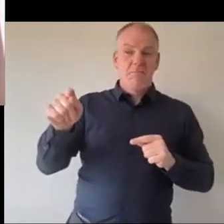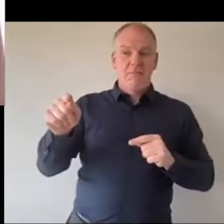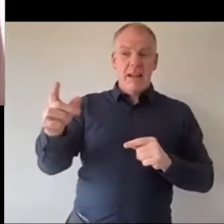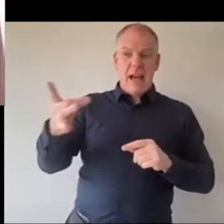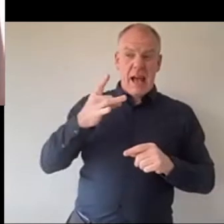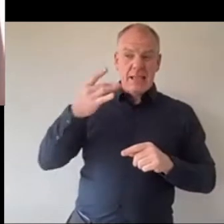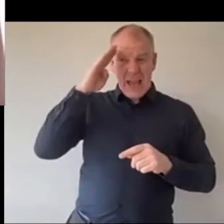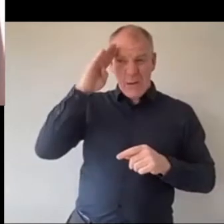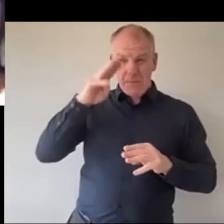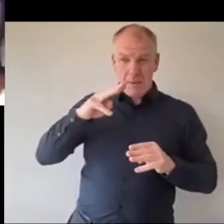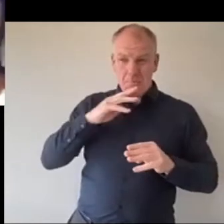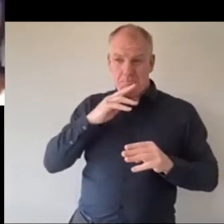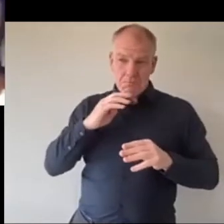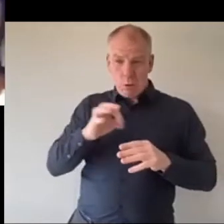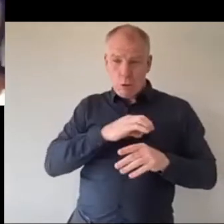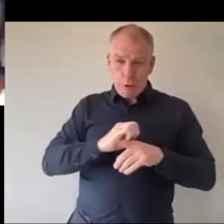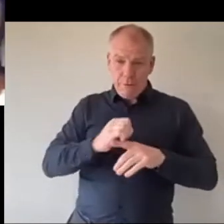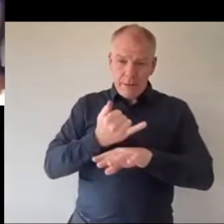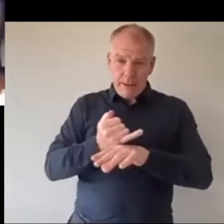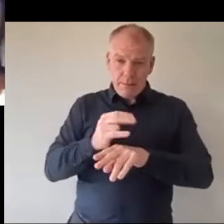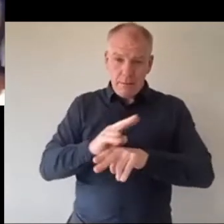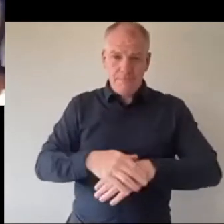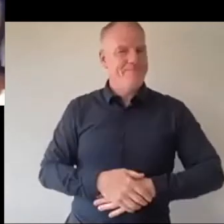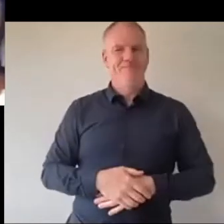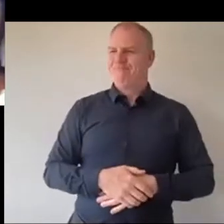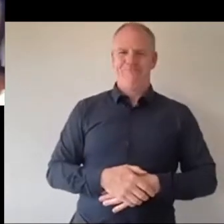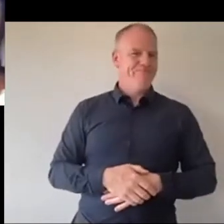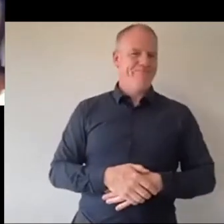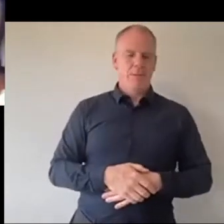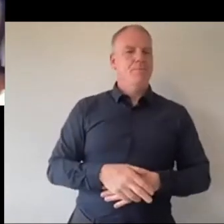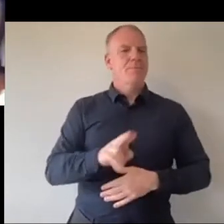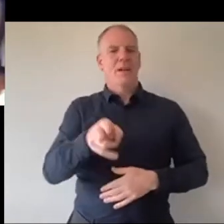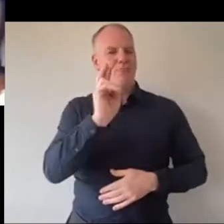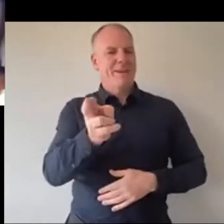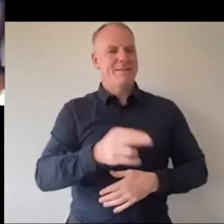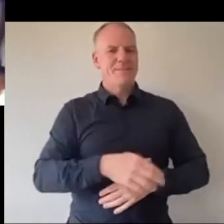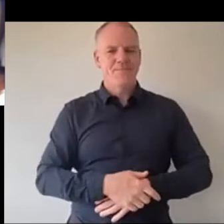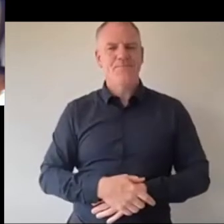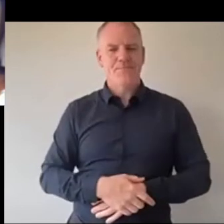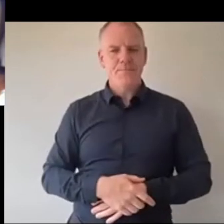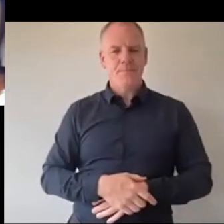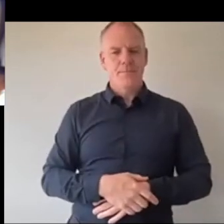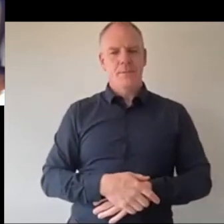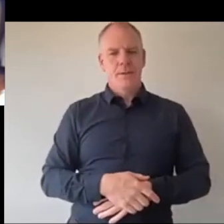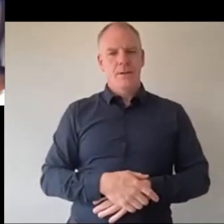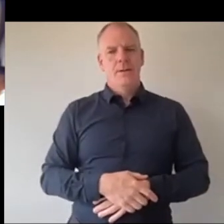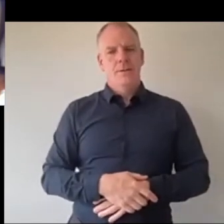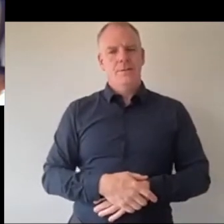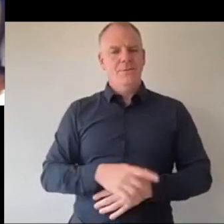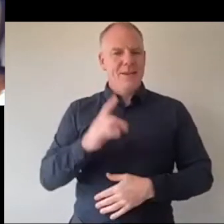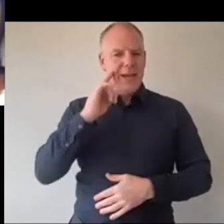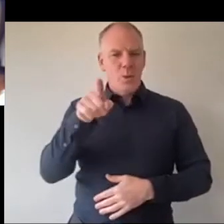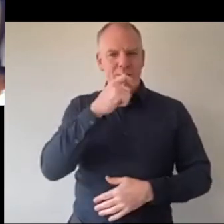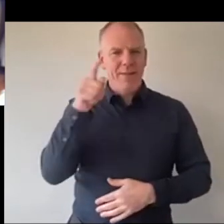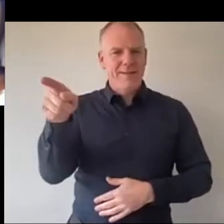because I don't think we are no, we're not and this is the funny thing like just hearing you say this